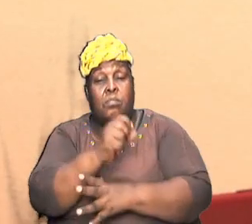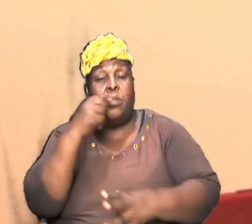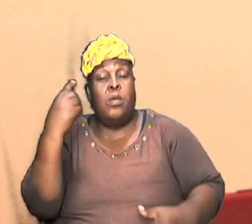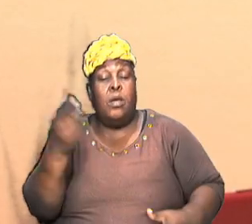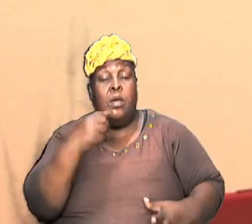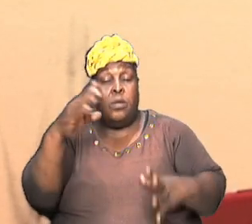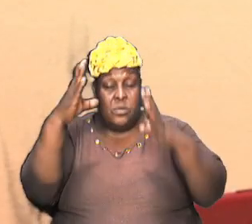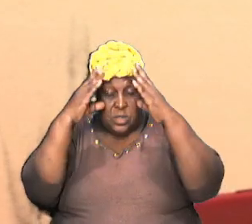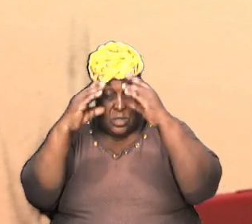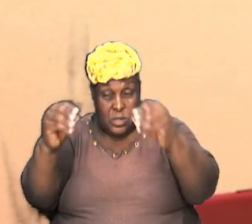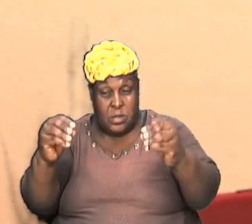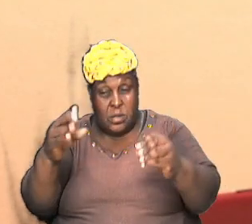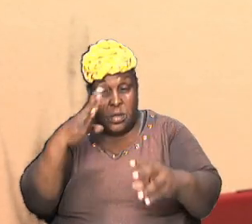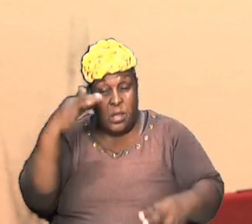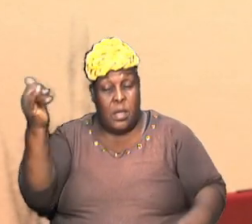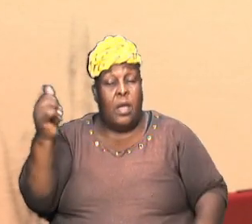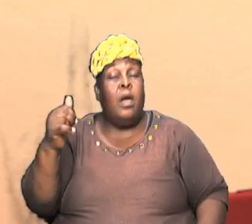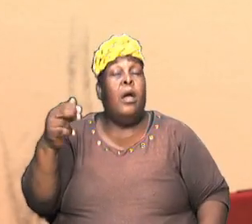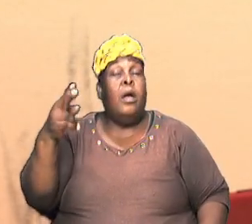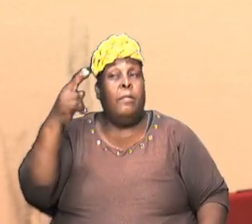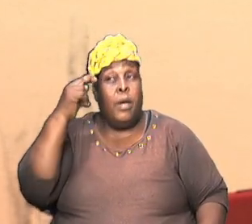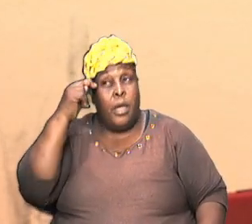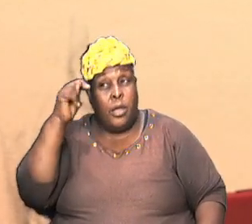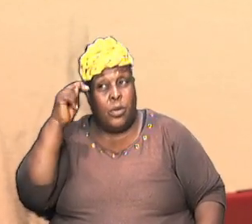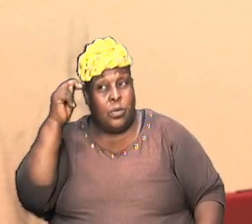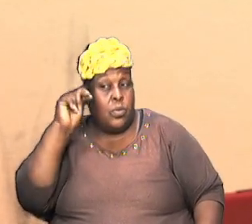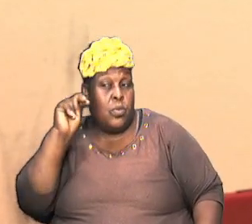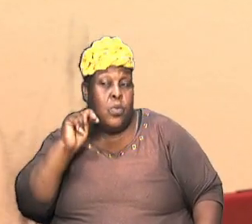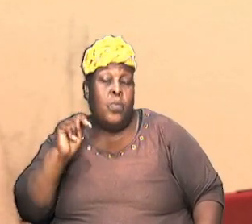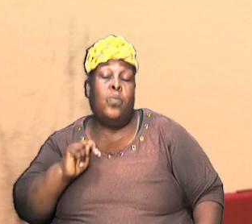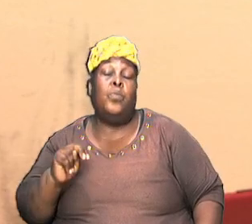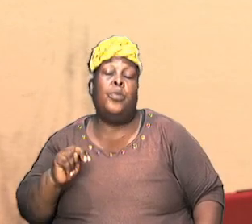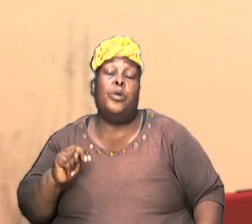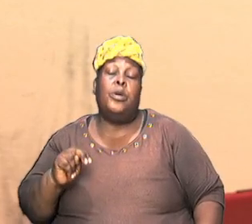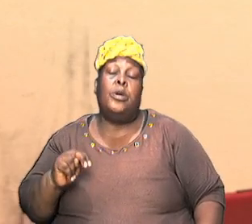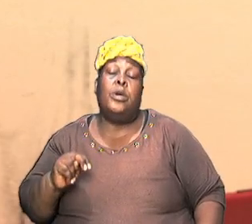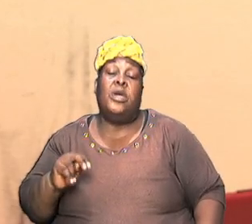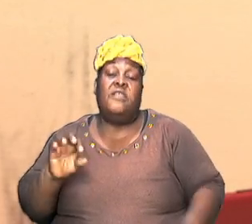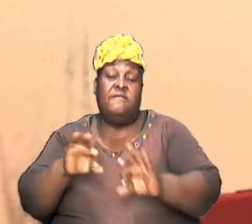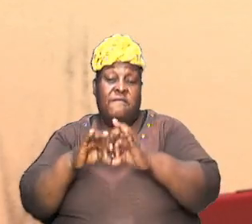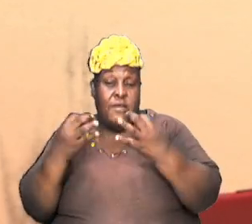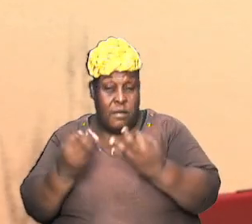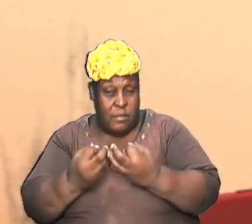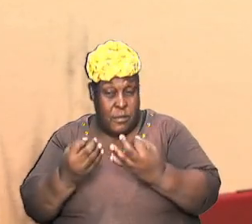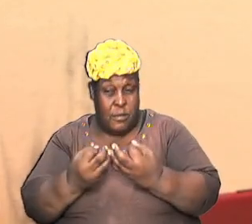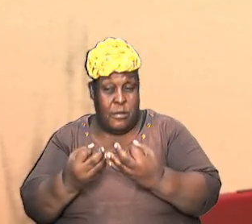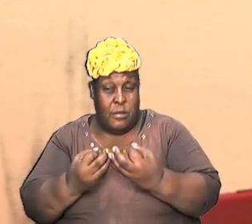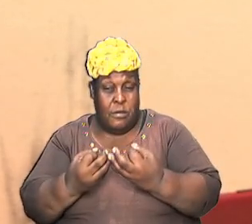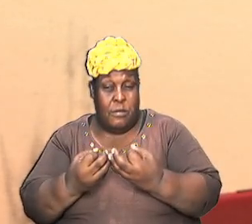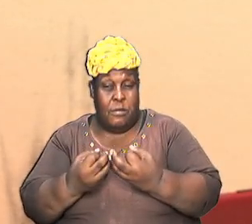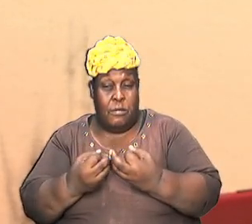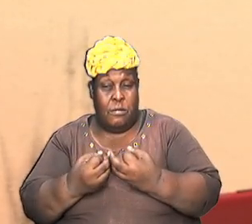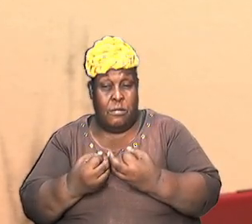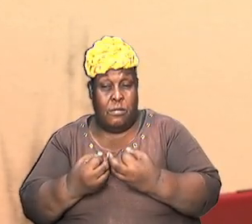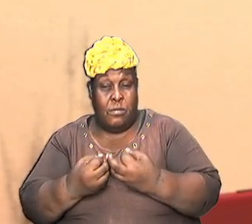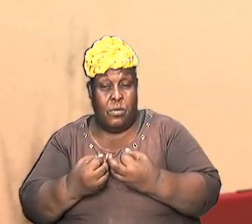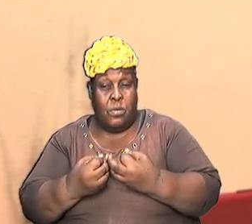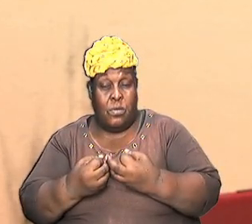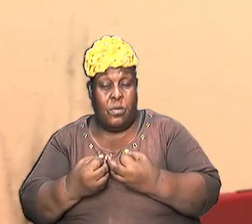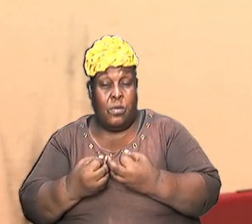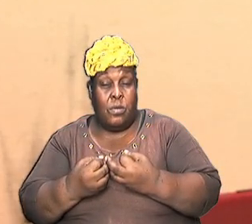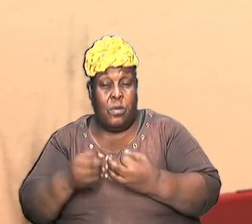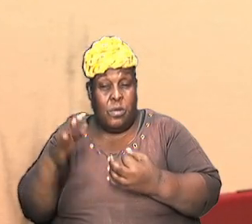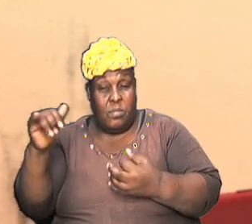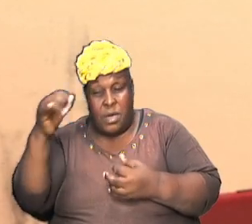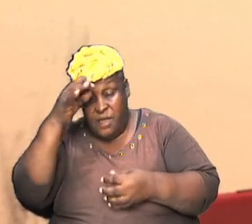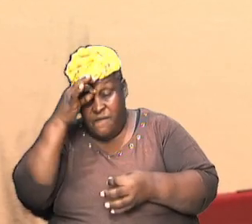taught by Noah and the other godly descendants of Noah so he was captivated with that word and then by